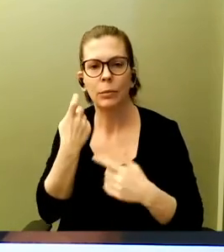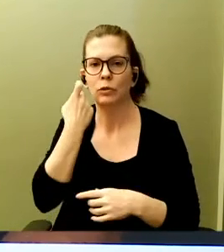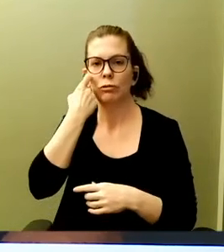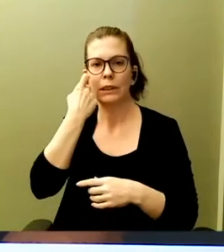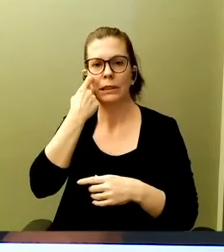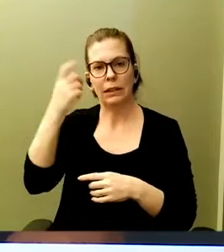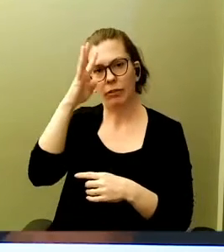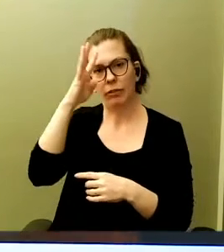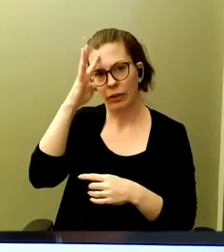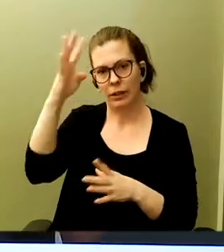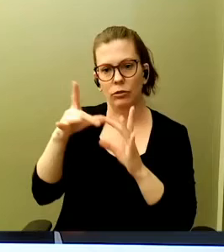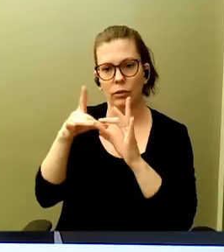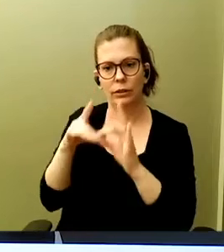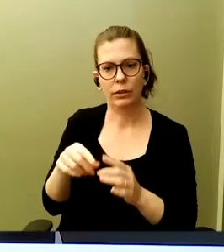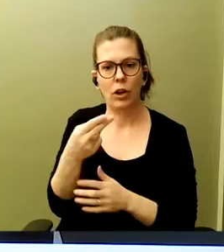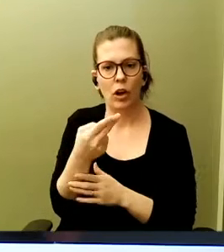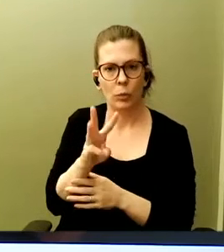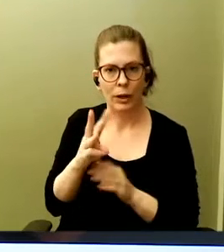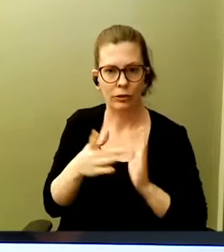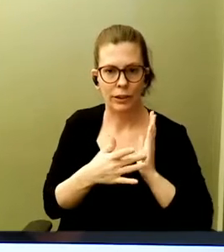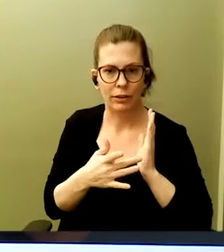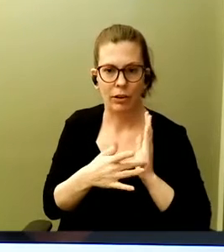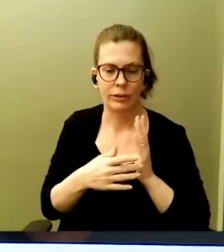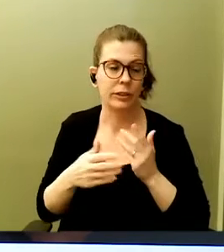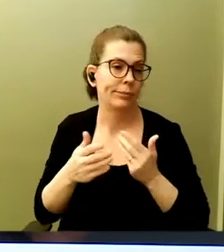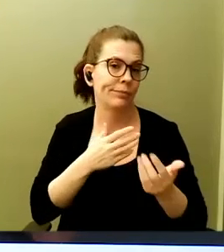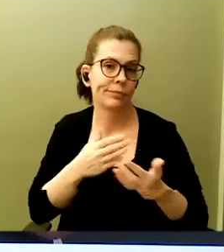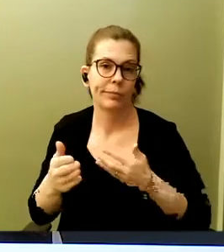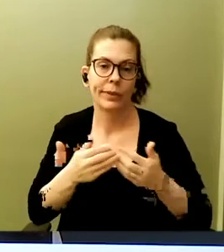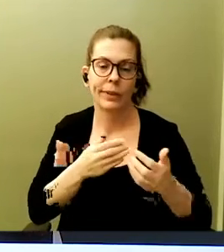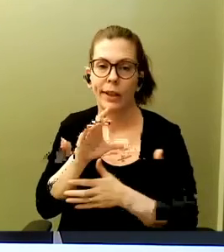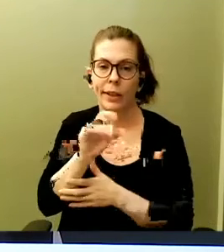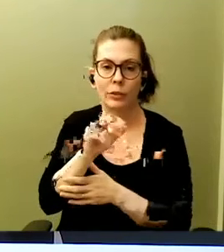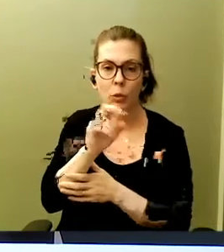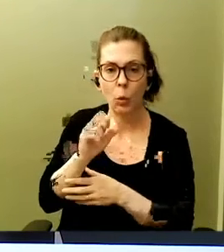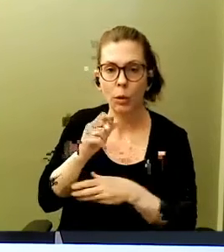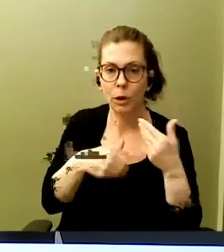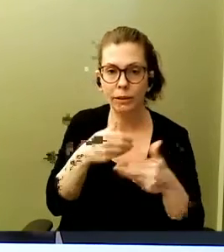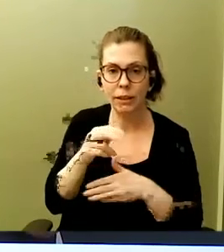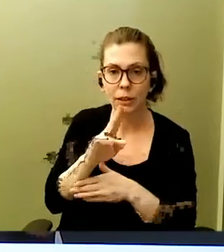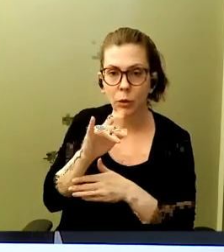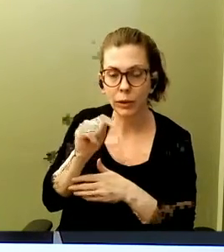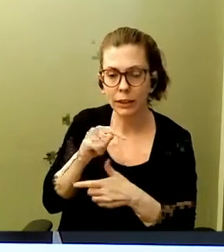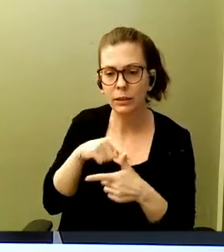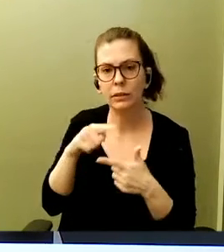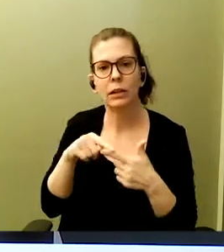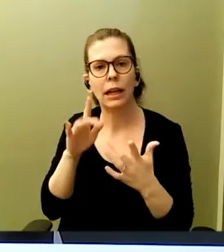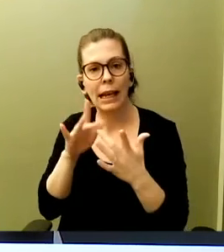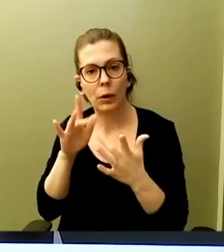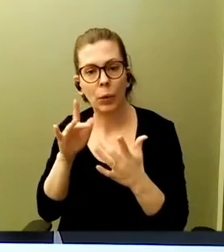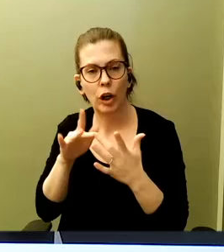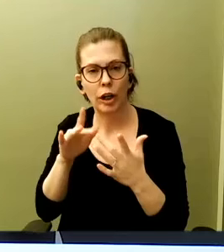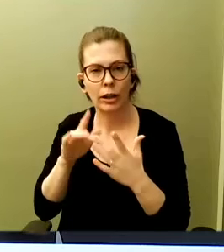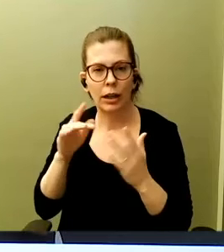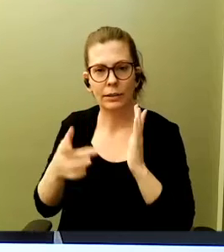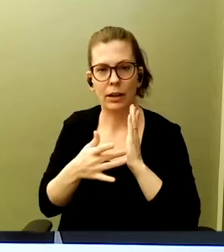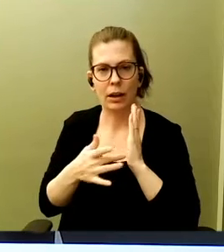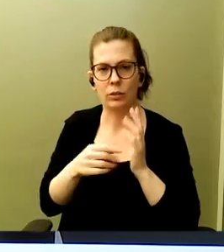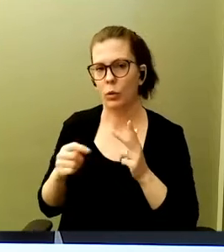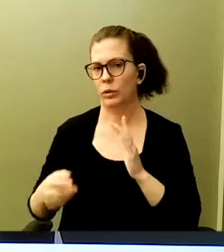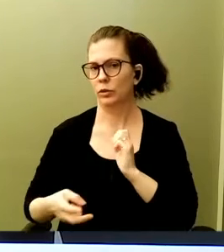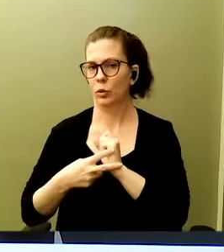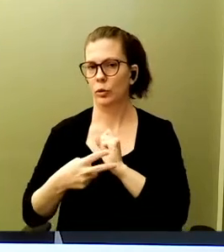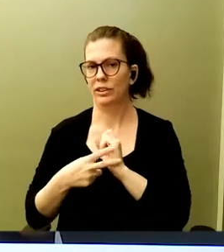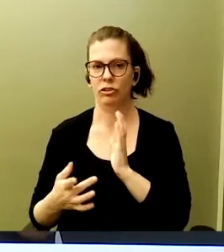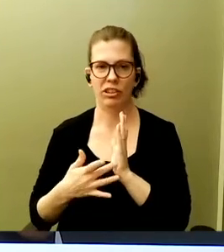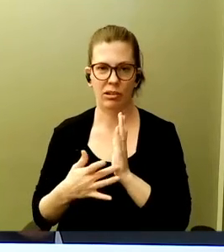technology, whether it's core processing units, networking technologies, or storage technologies, okay? And that's